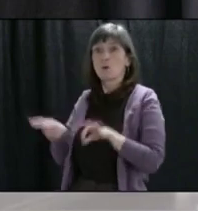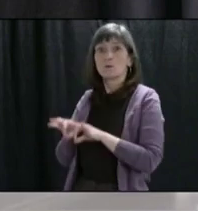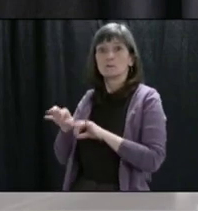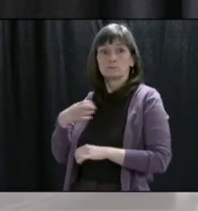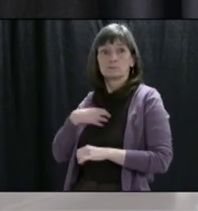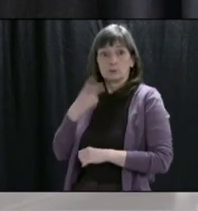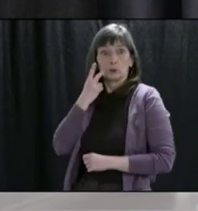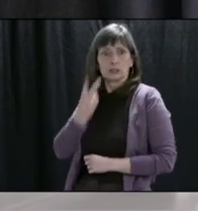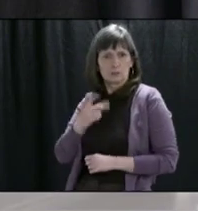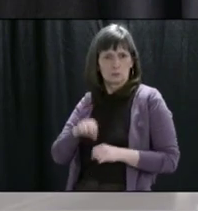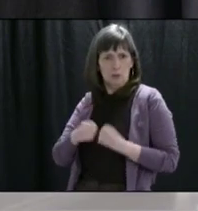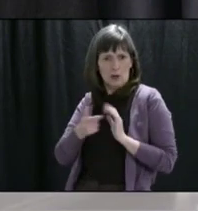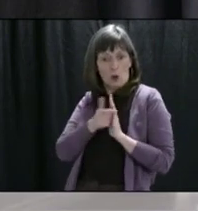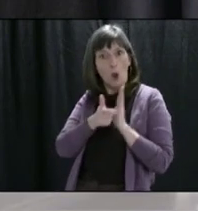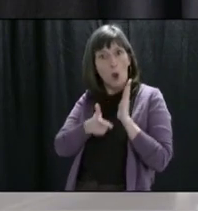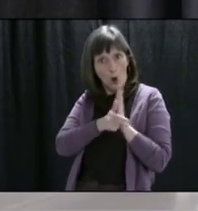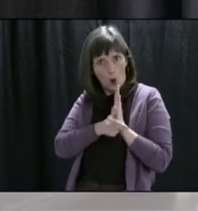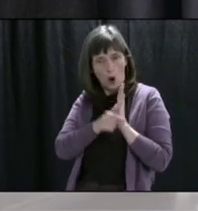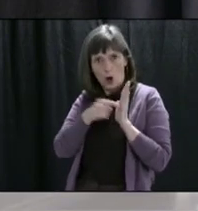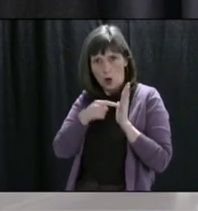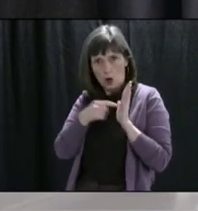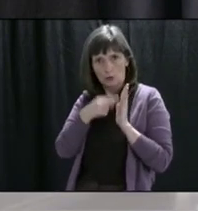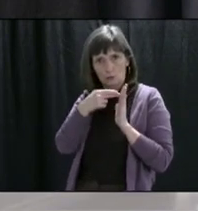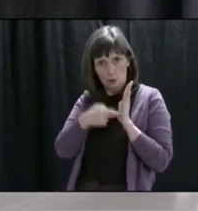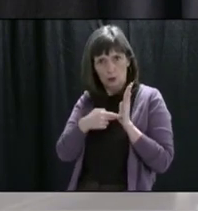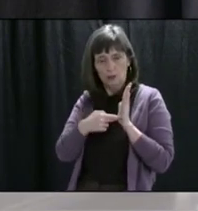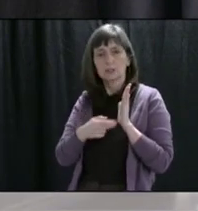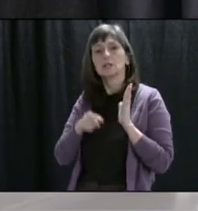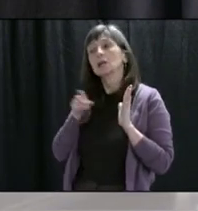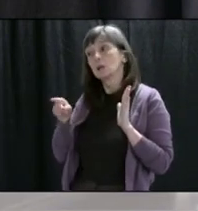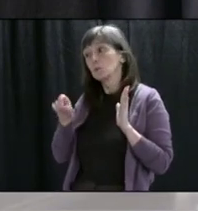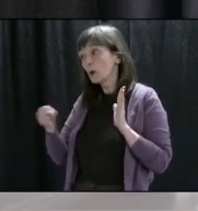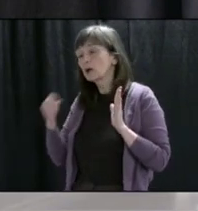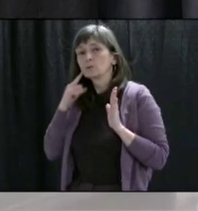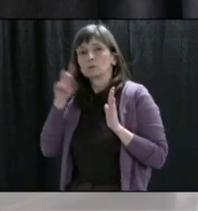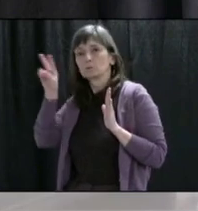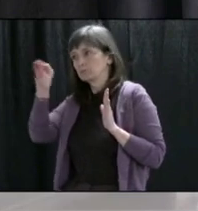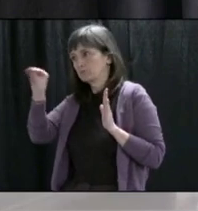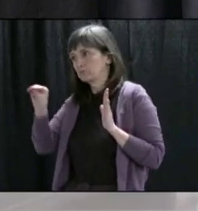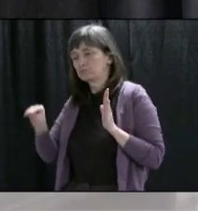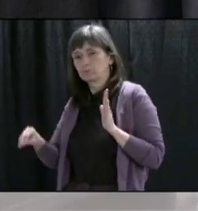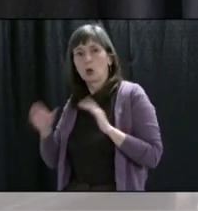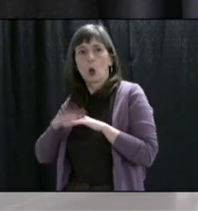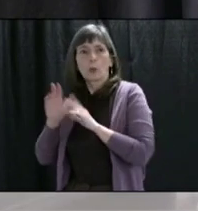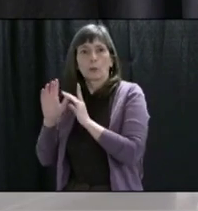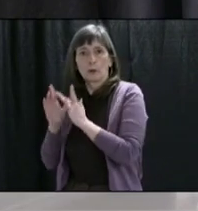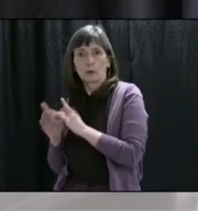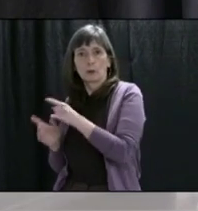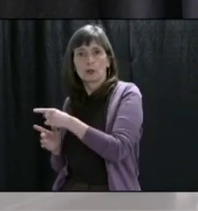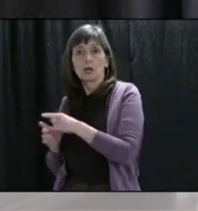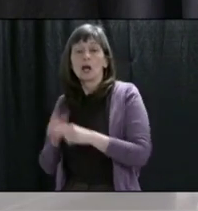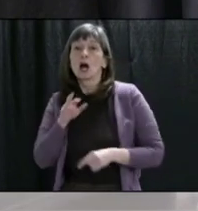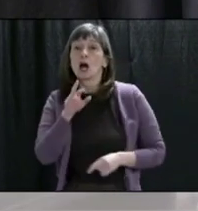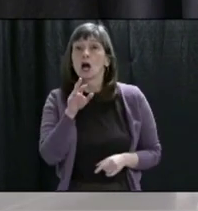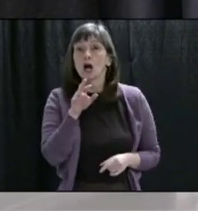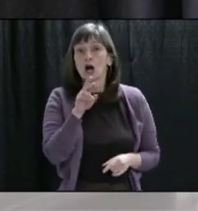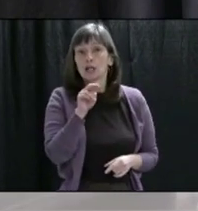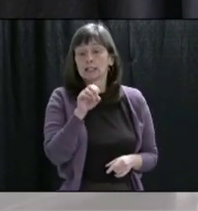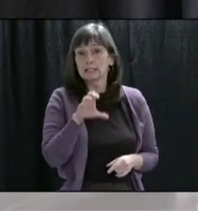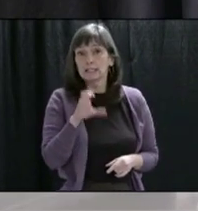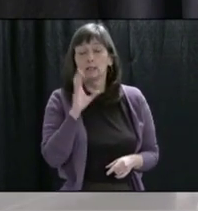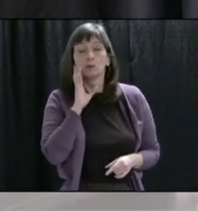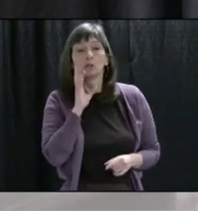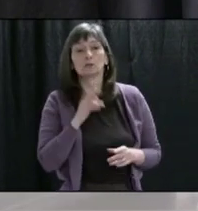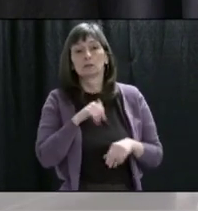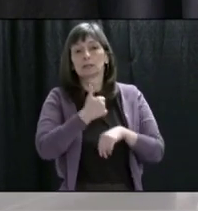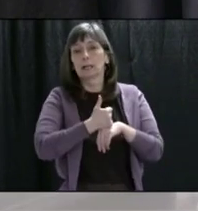for those who feel there have been infractions. The RNC have said that they will step up patrols. The RCMP stand